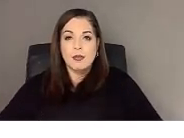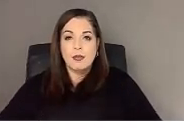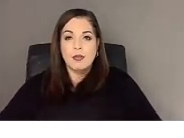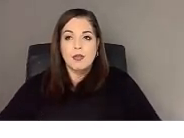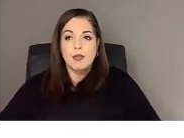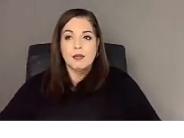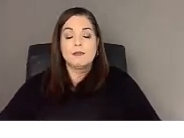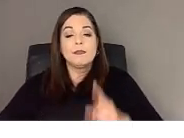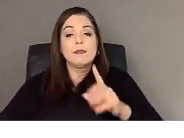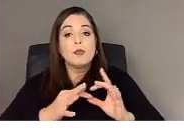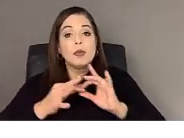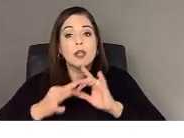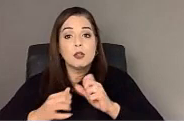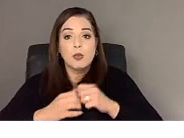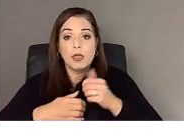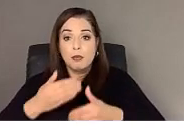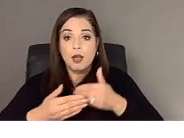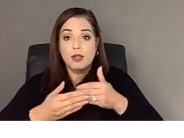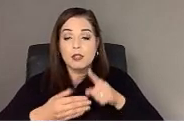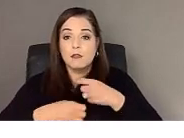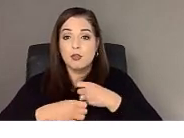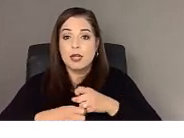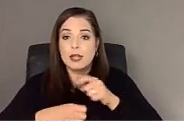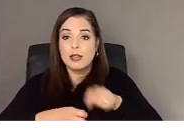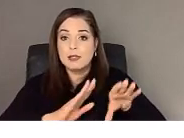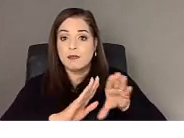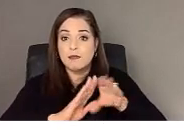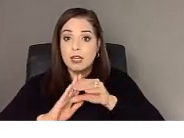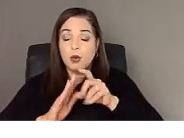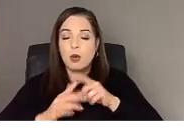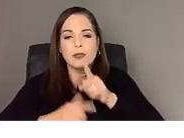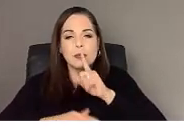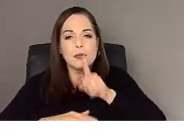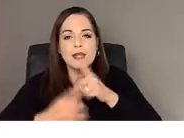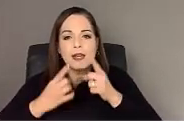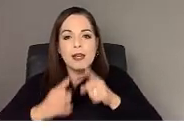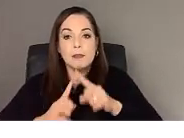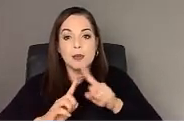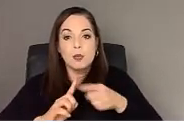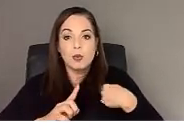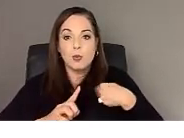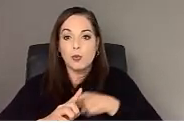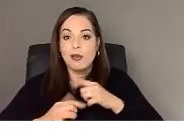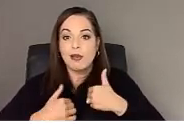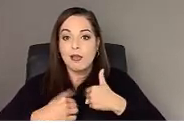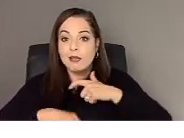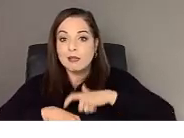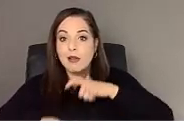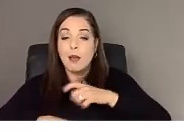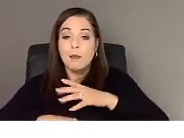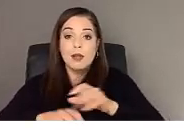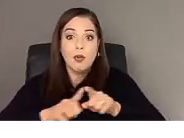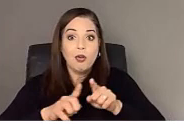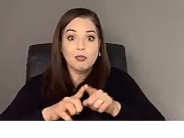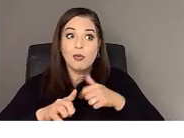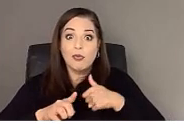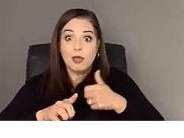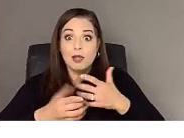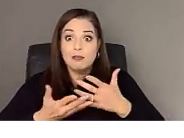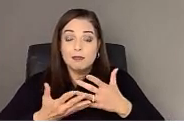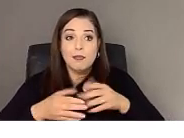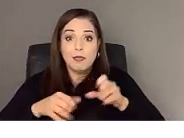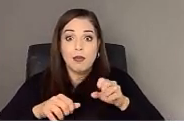In terms of the process of creating the video, it took place when we all had the time and the bandwidth to take on the project.